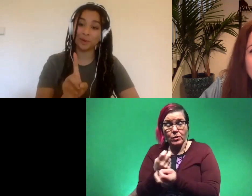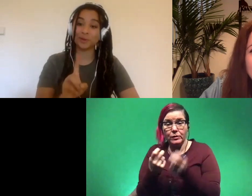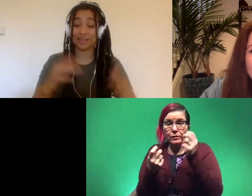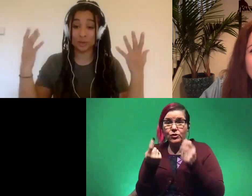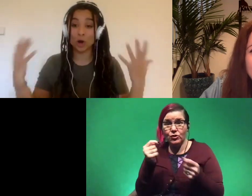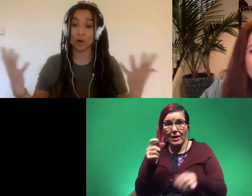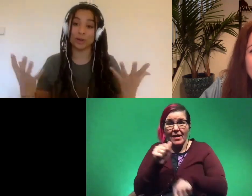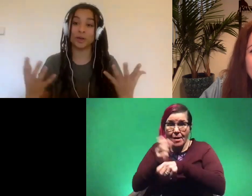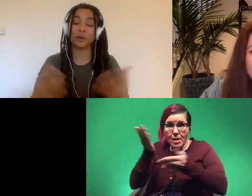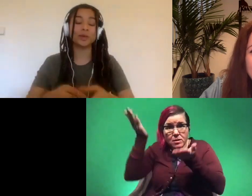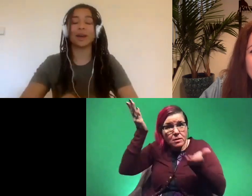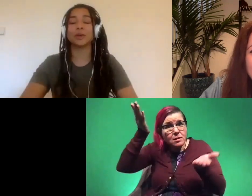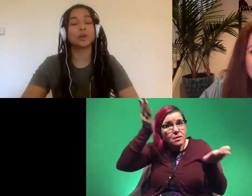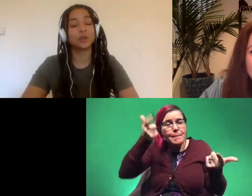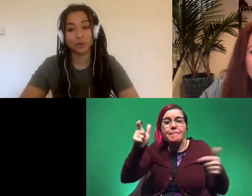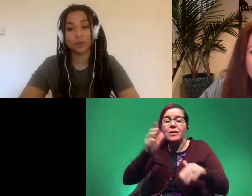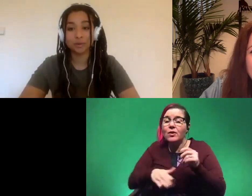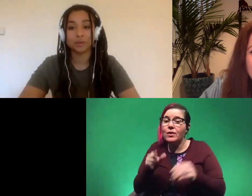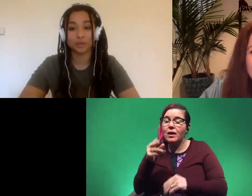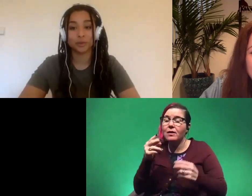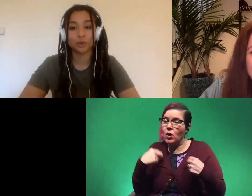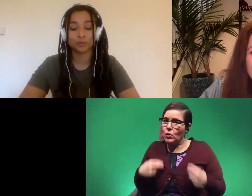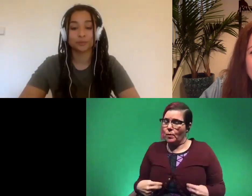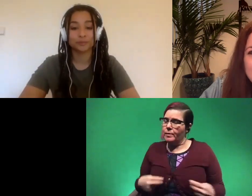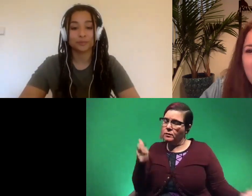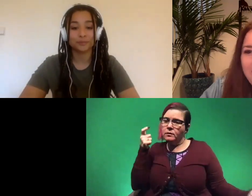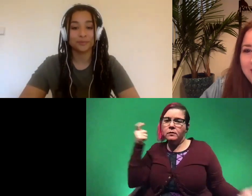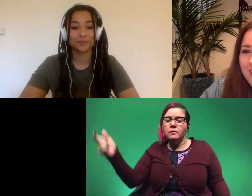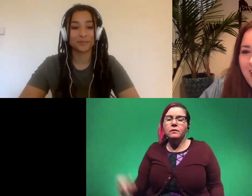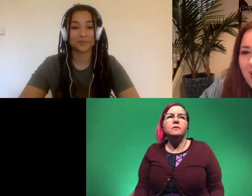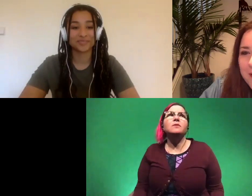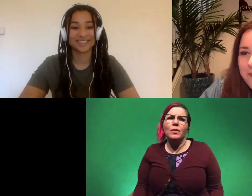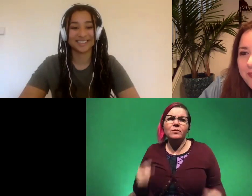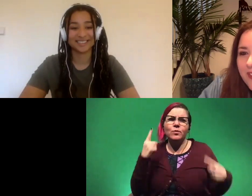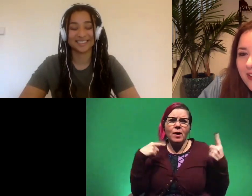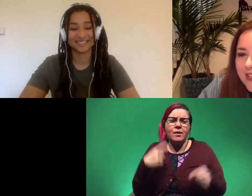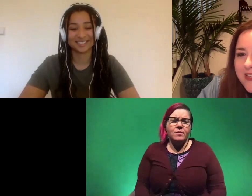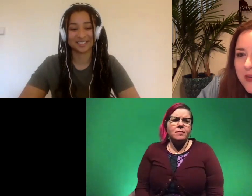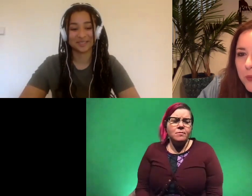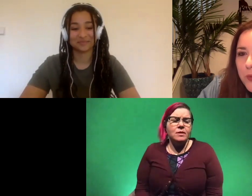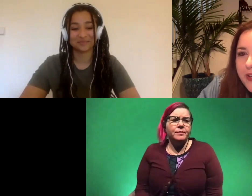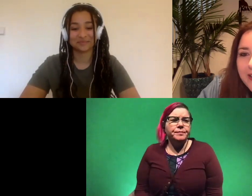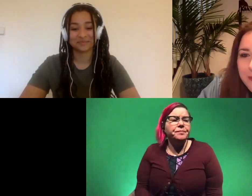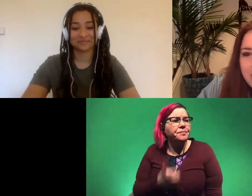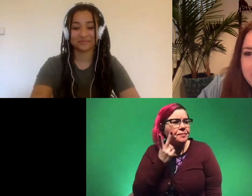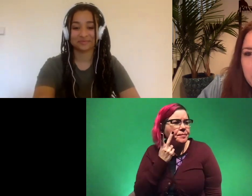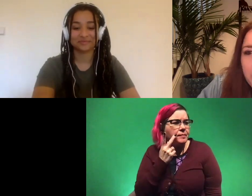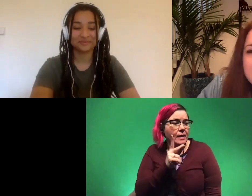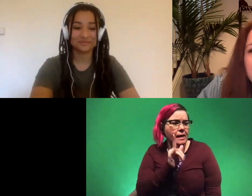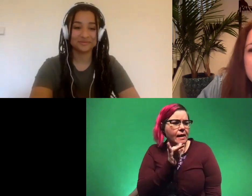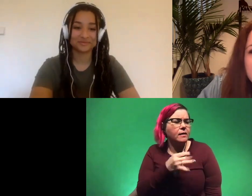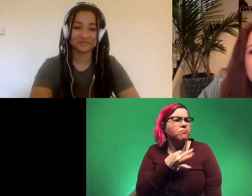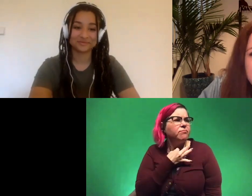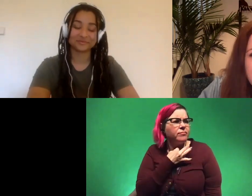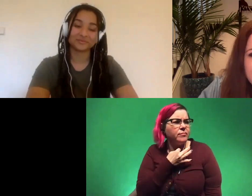of a mountain that's taller than a human and they're huge absolutely huge that's wild um let's see kelly would like to know